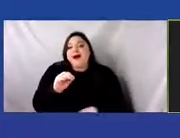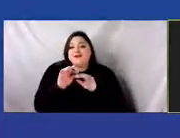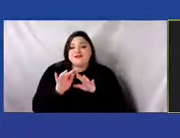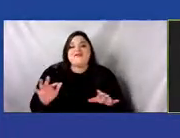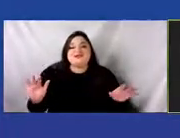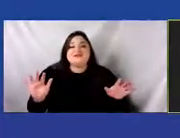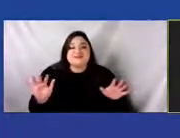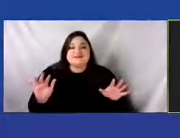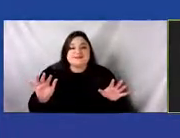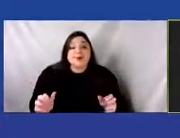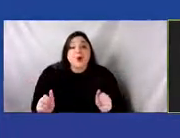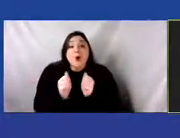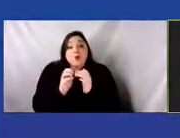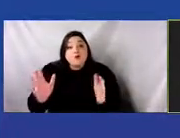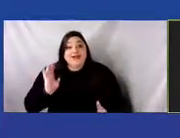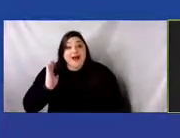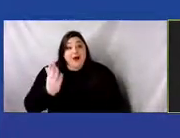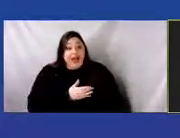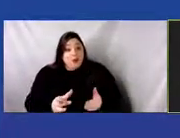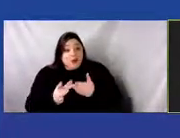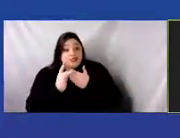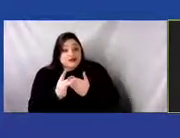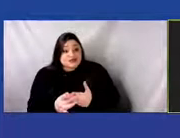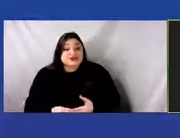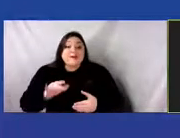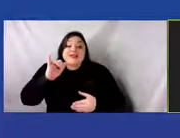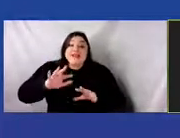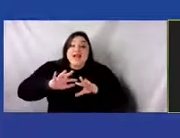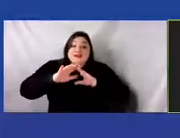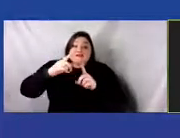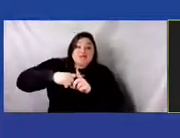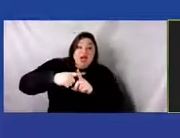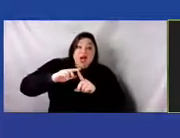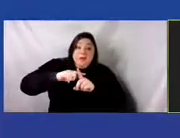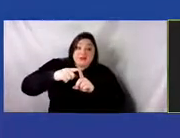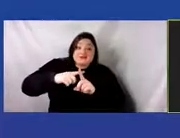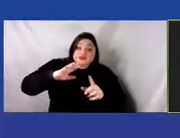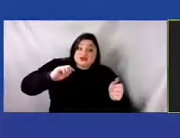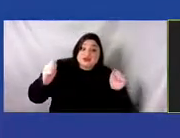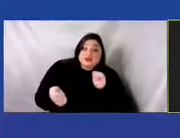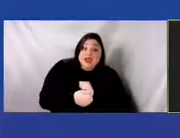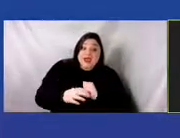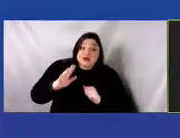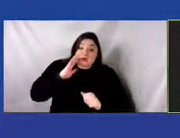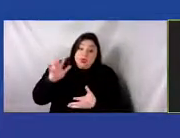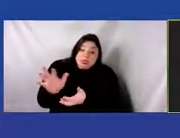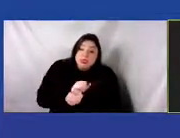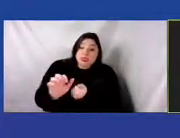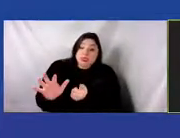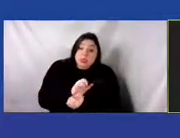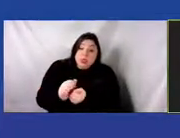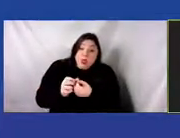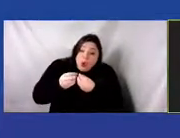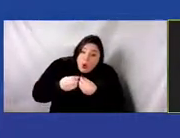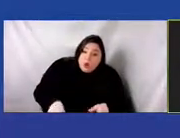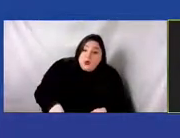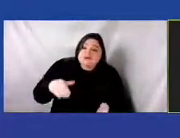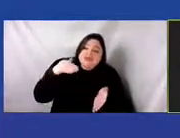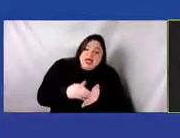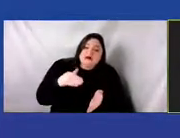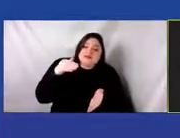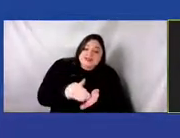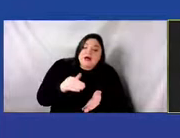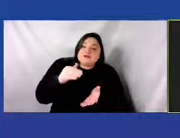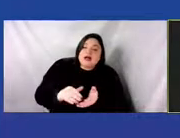take us and thousands of species of plants and animals down. I firmly believe in